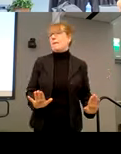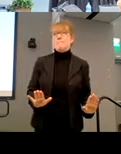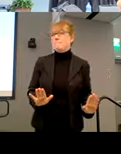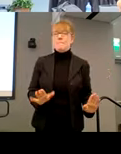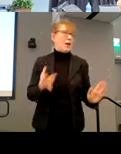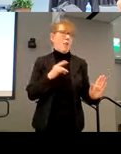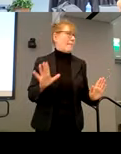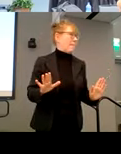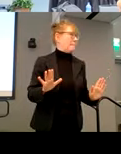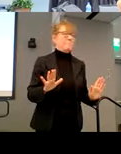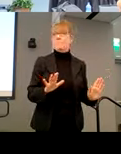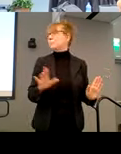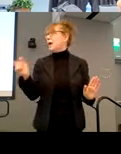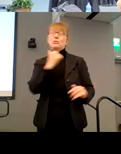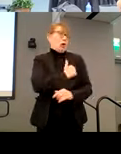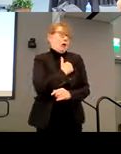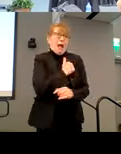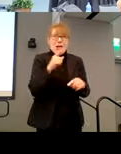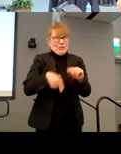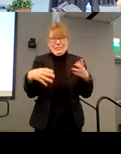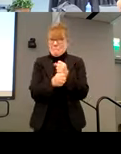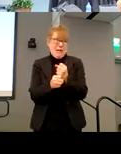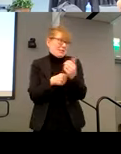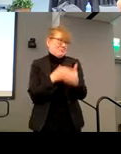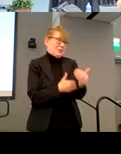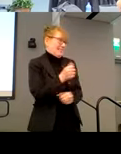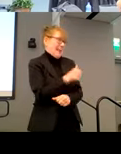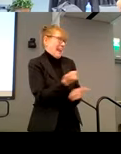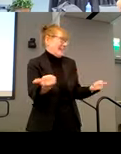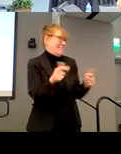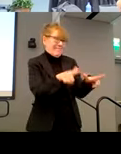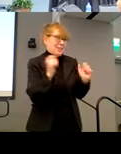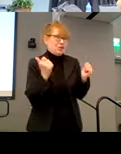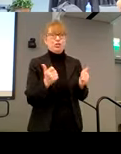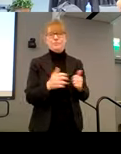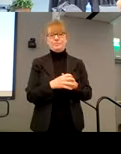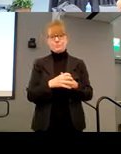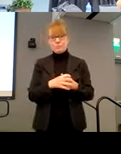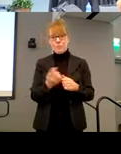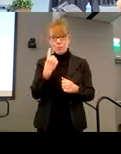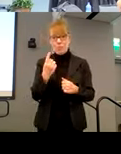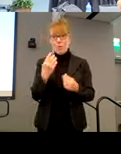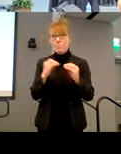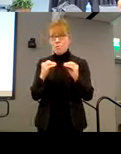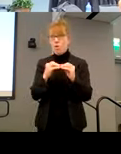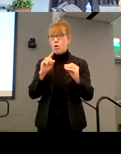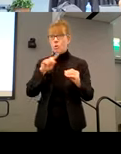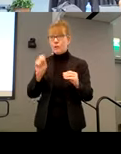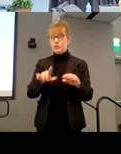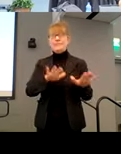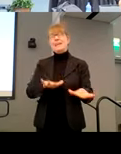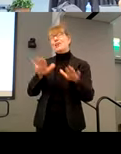All right. Sorry. I couldn't say that any quicker. We've got one more question, and feel free to take your time with it.